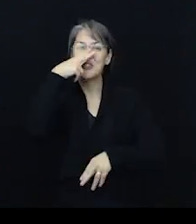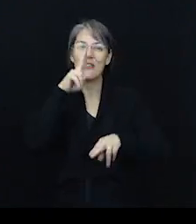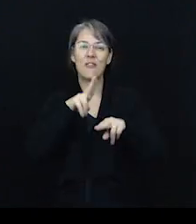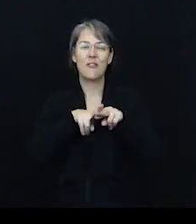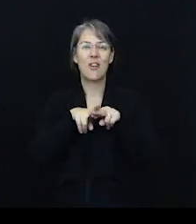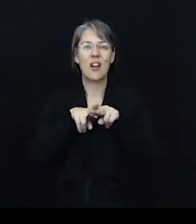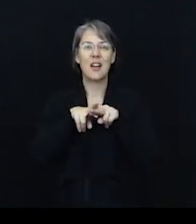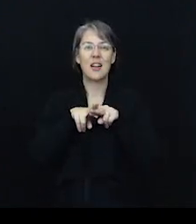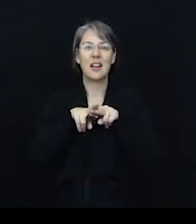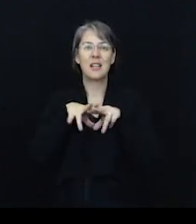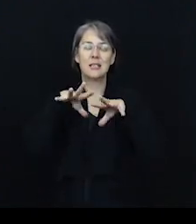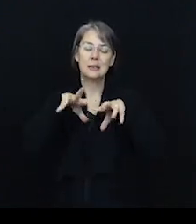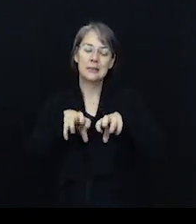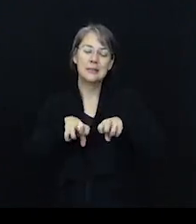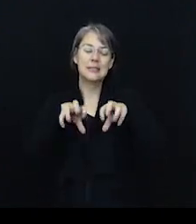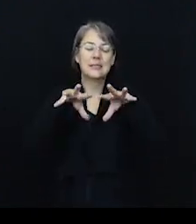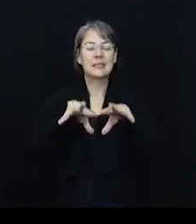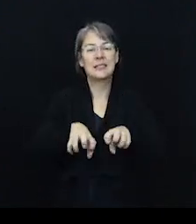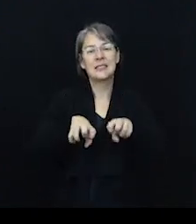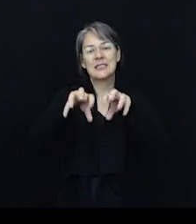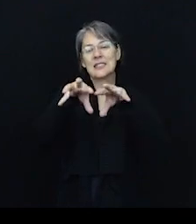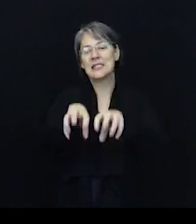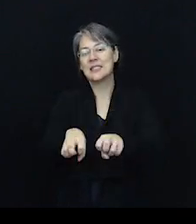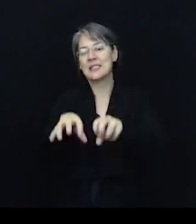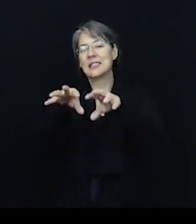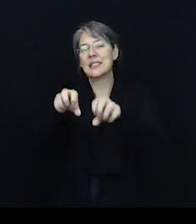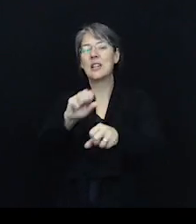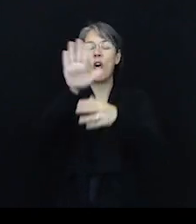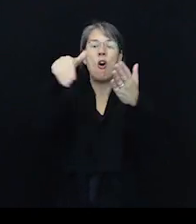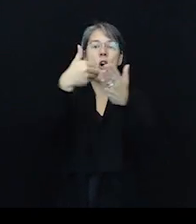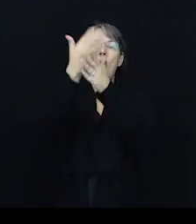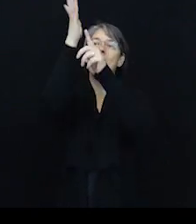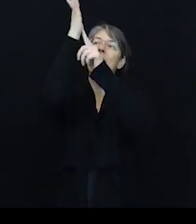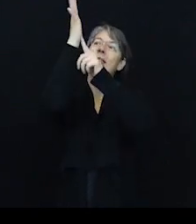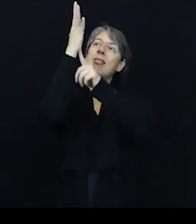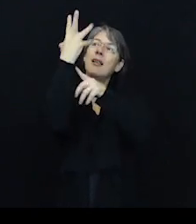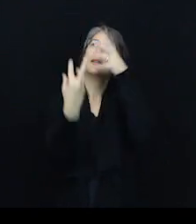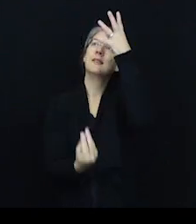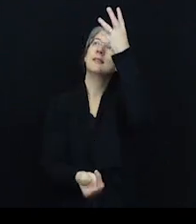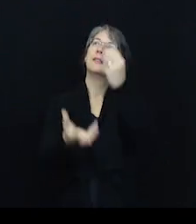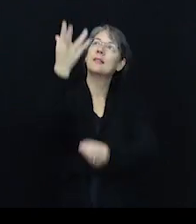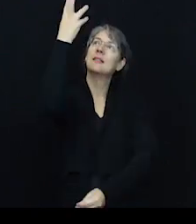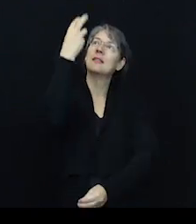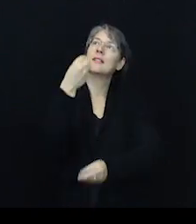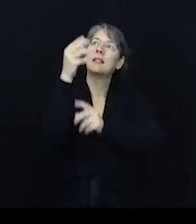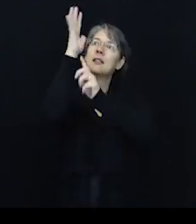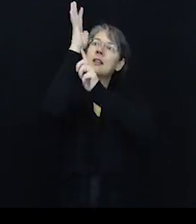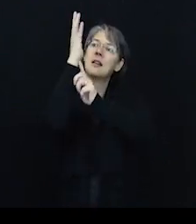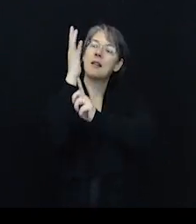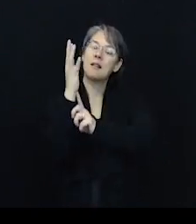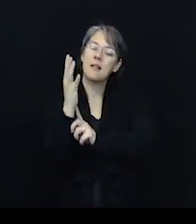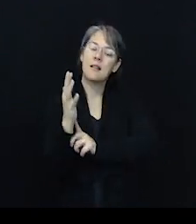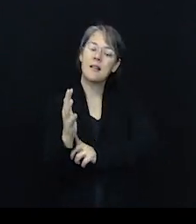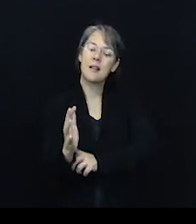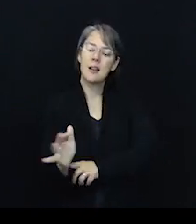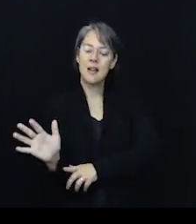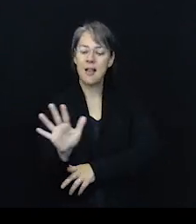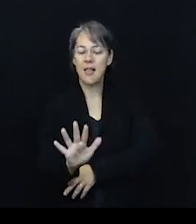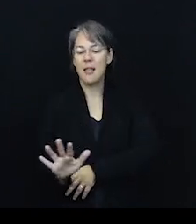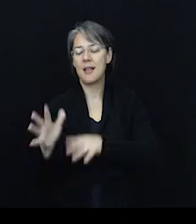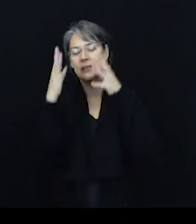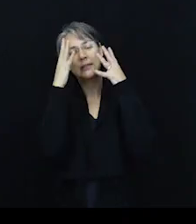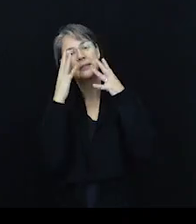crackling and crunching, losing all its leaves, making its way down like